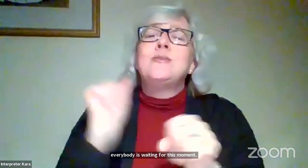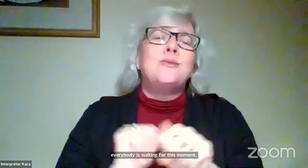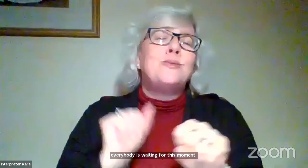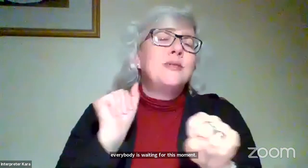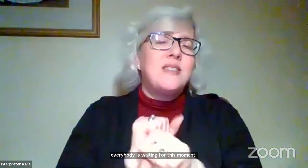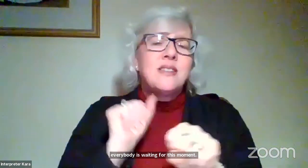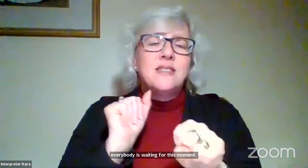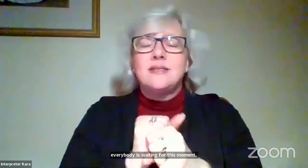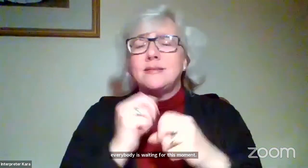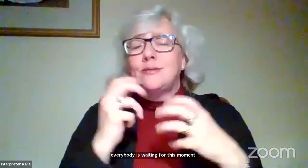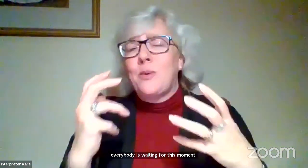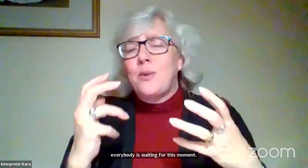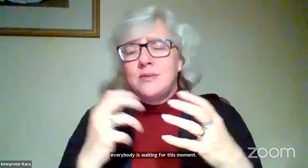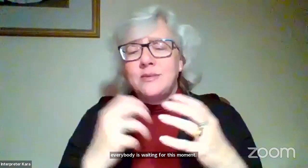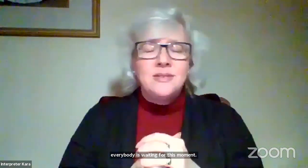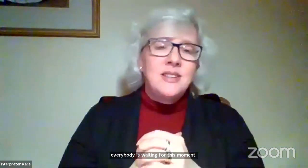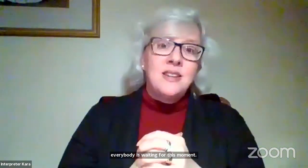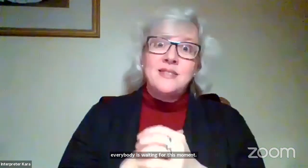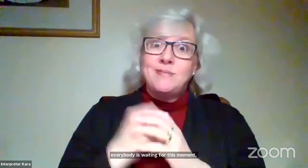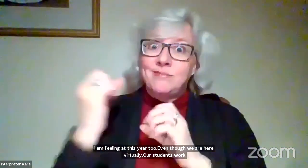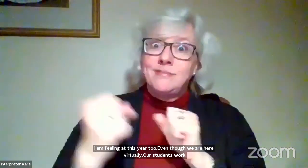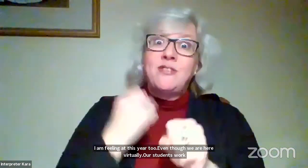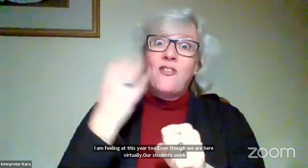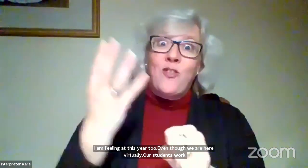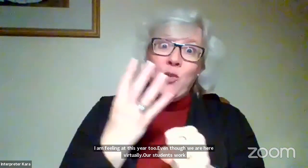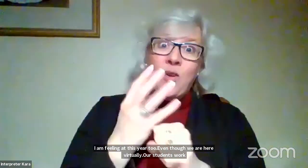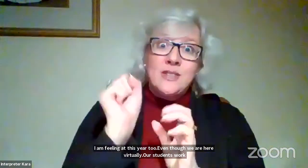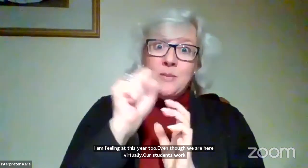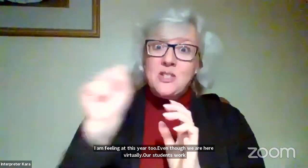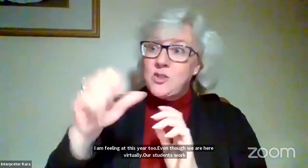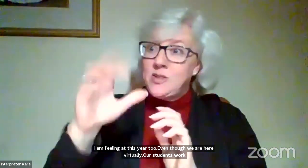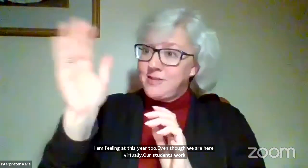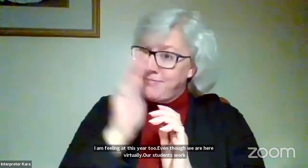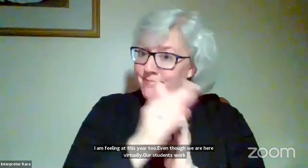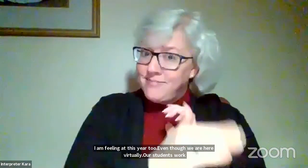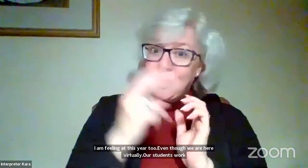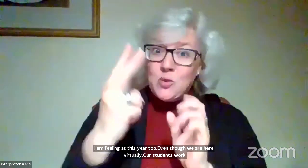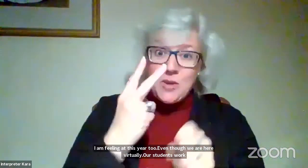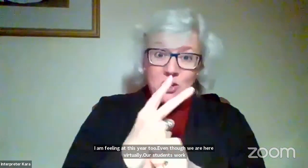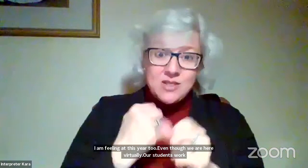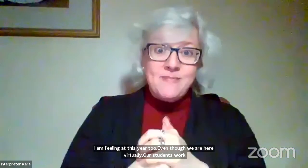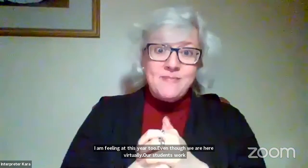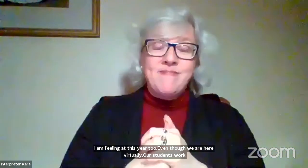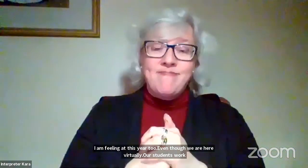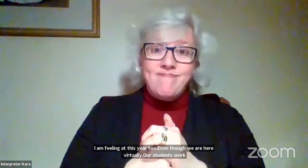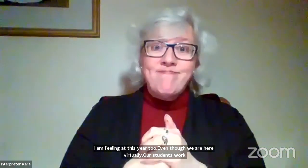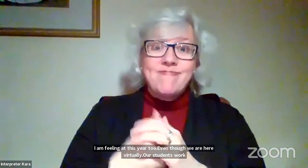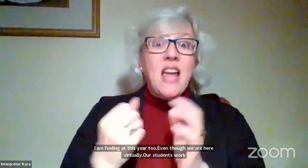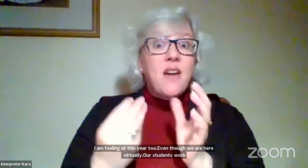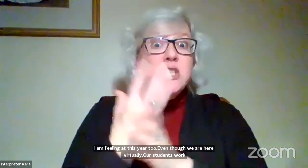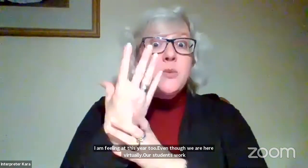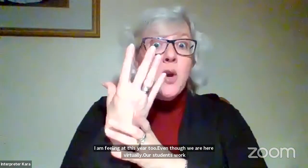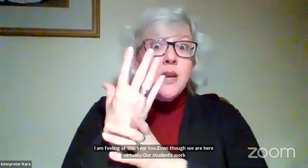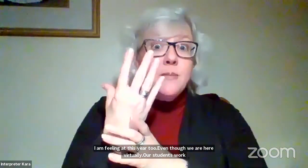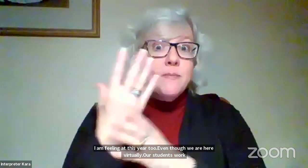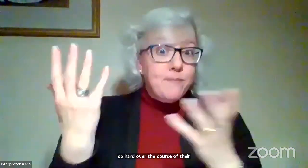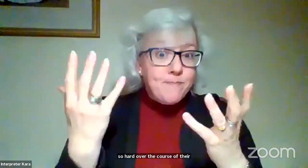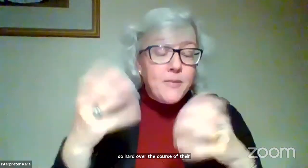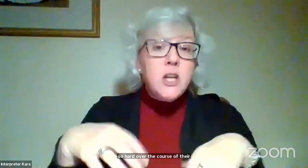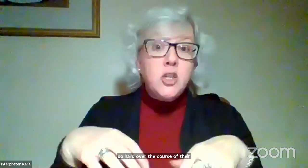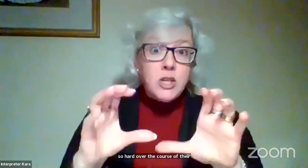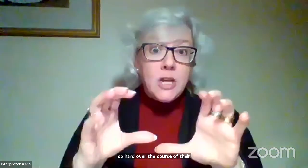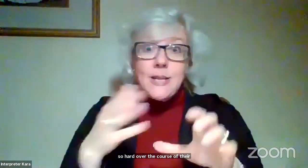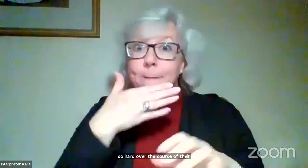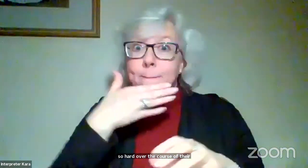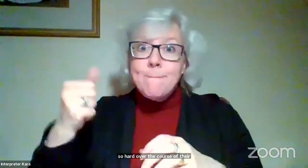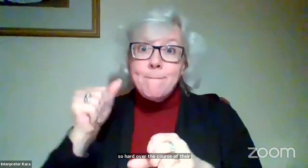hard over the course of their four semesters. And each spring, they get a chance to enter their best